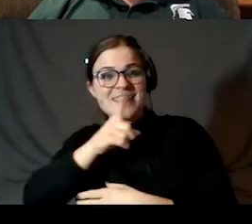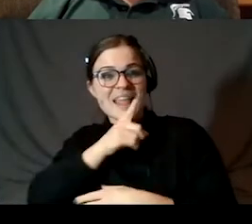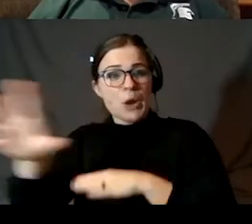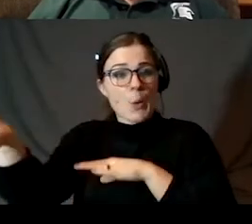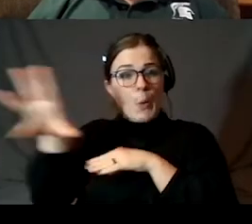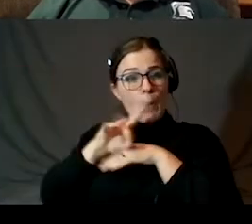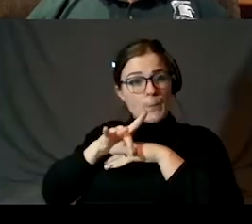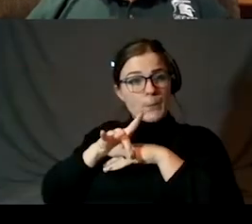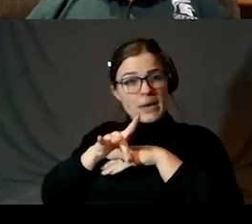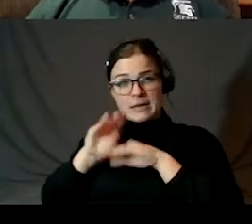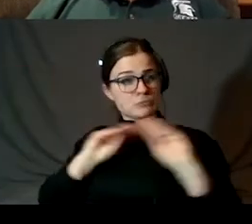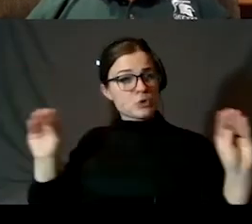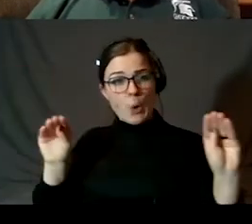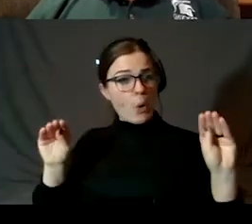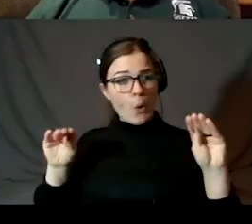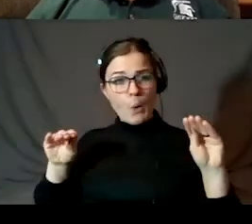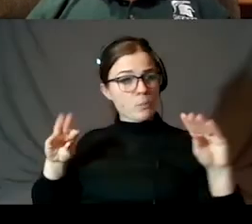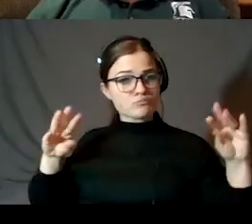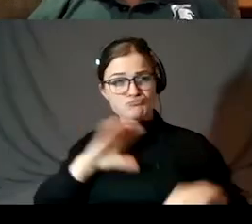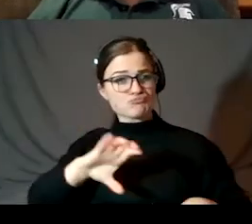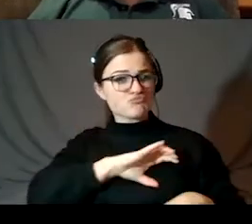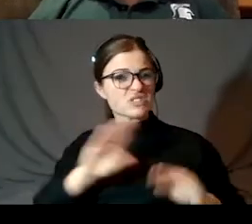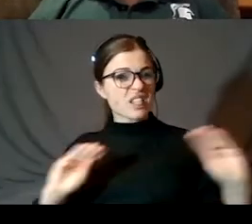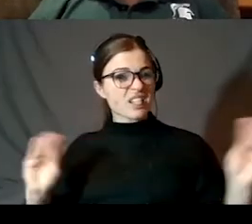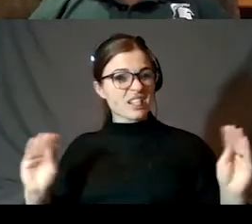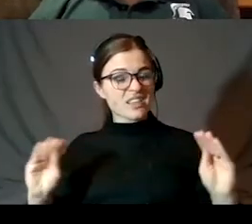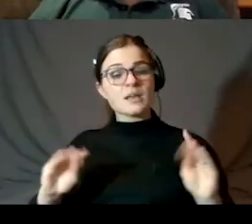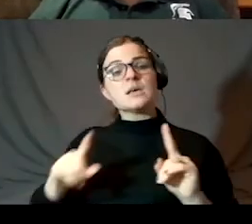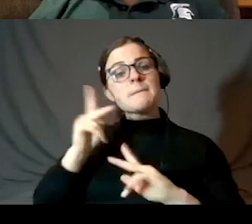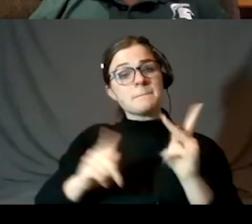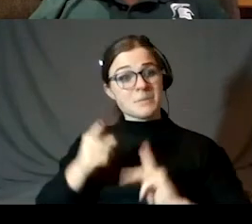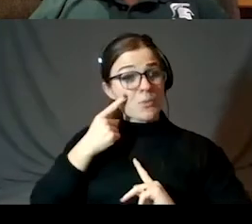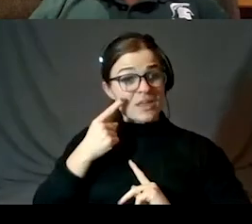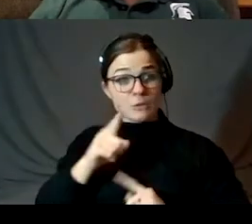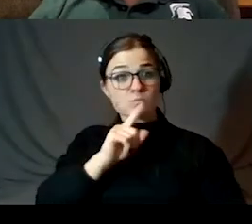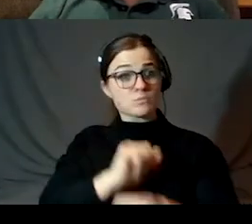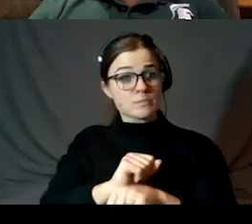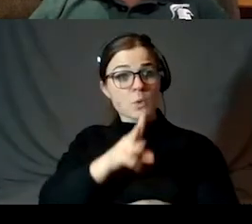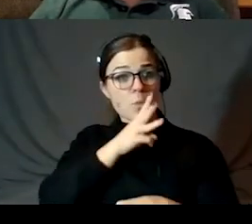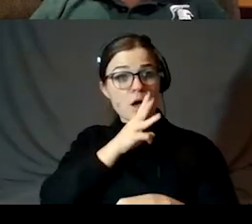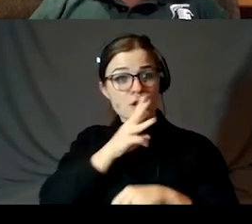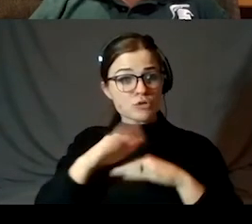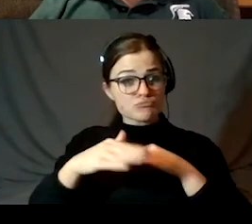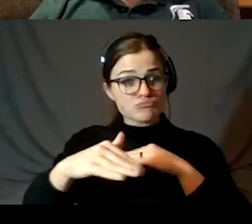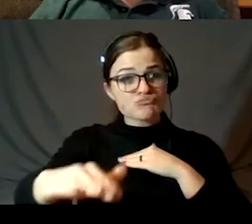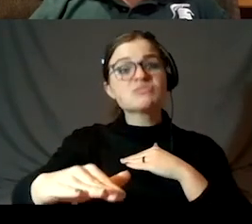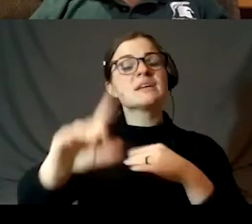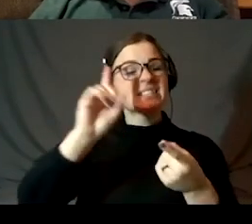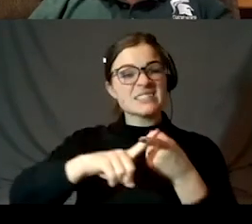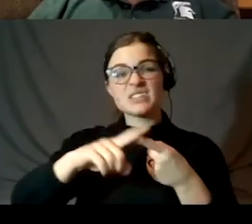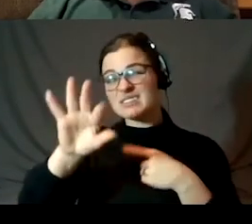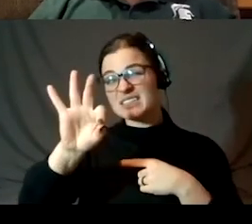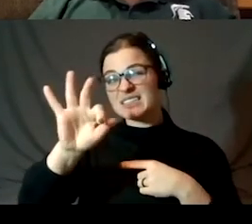have no features. They were believed to be the seas until the late 19th century and the name has stuck. So these are still called seas.